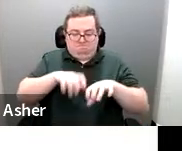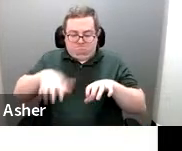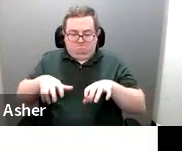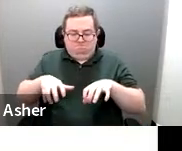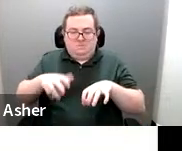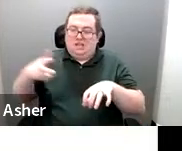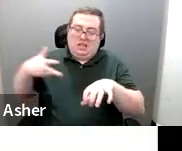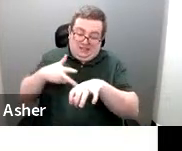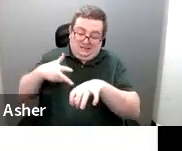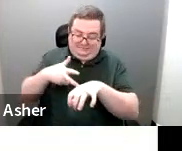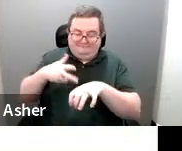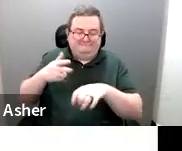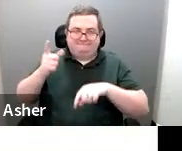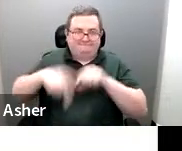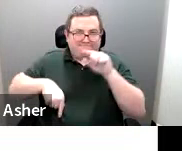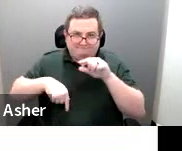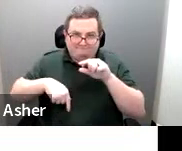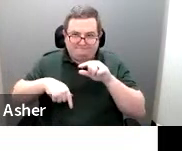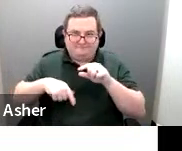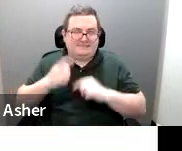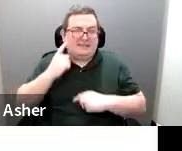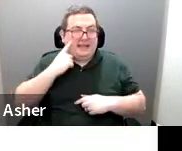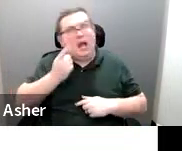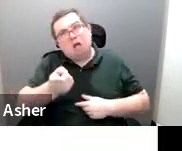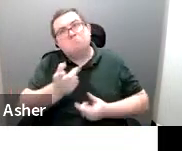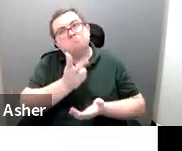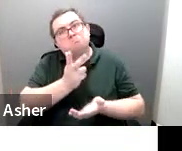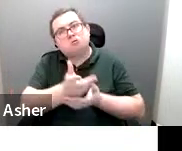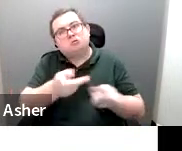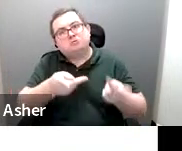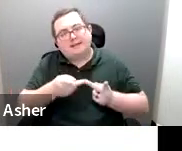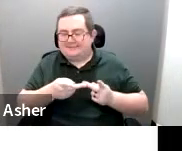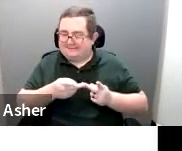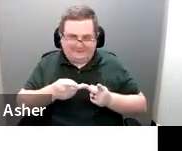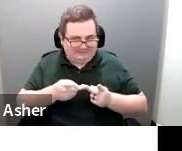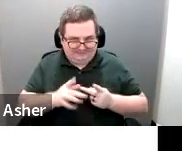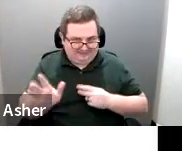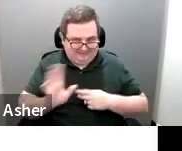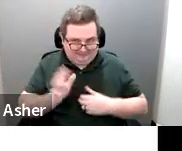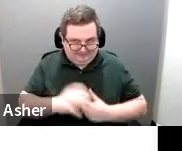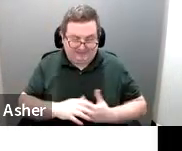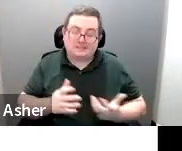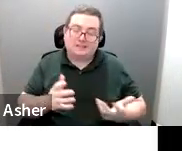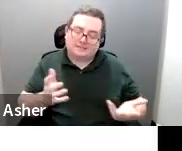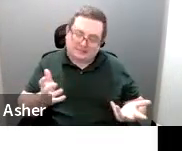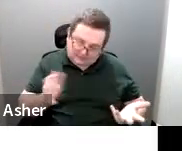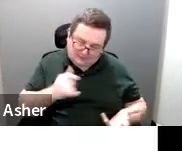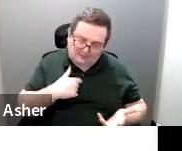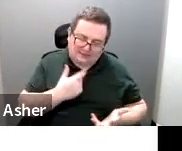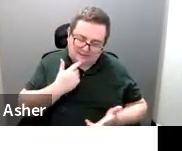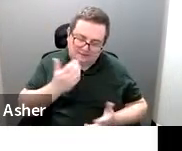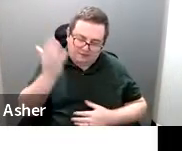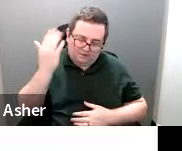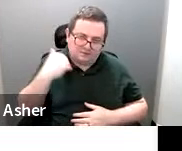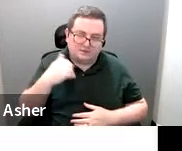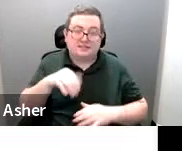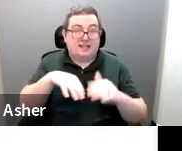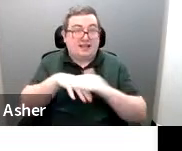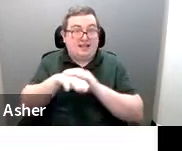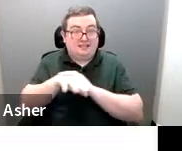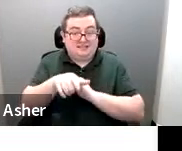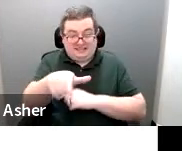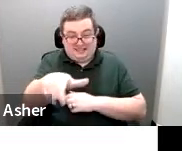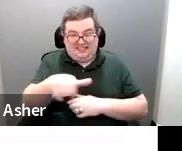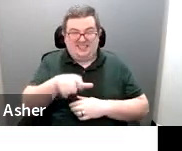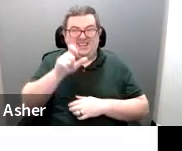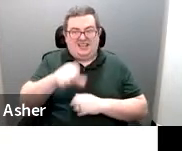people from thinking of it as a parking space. As I said before, the access aisle needs to